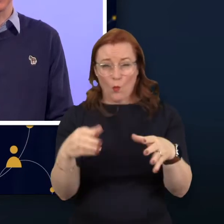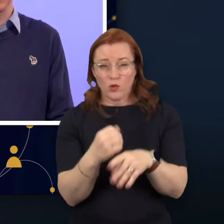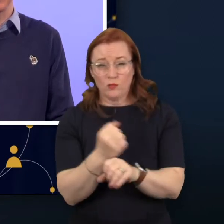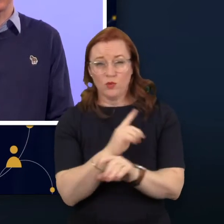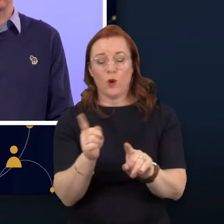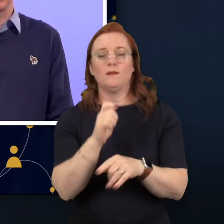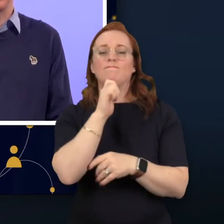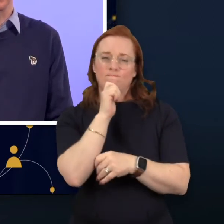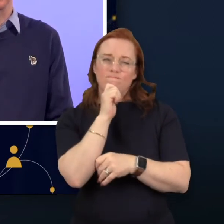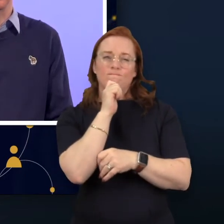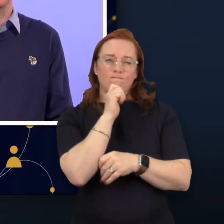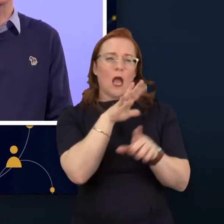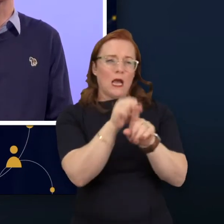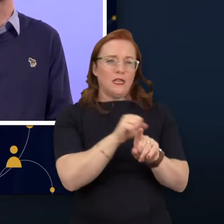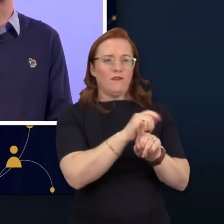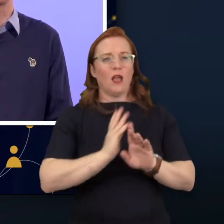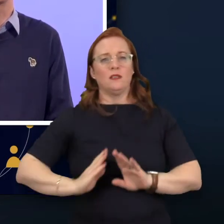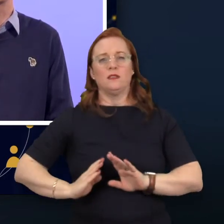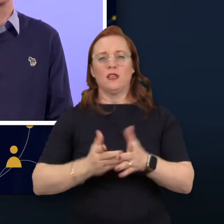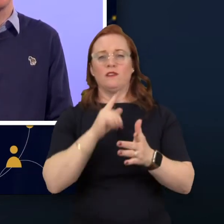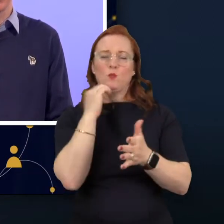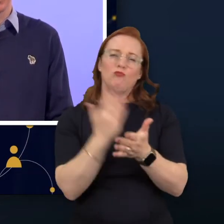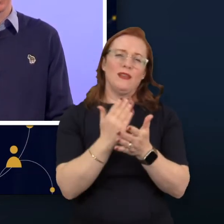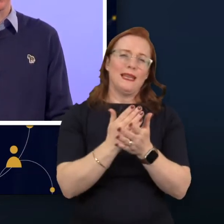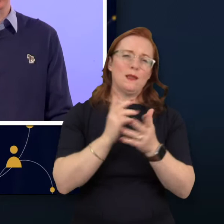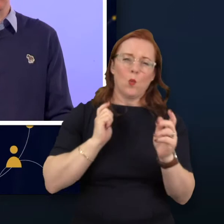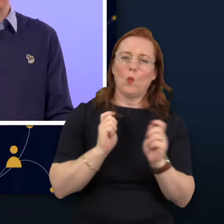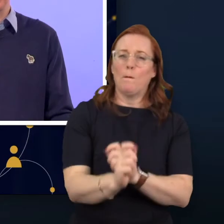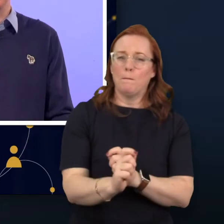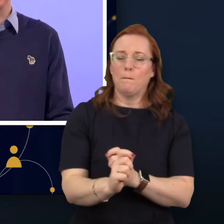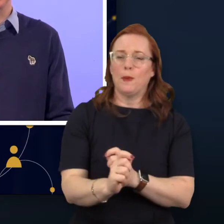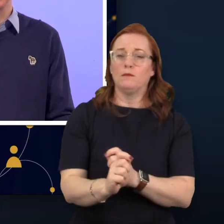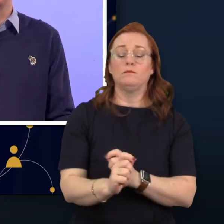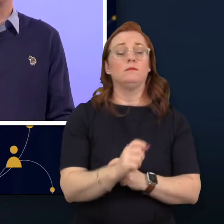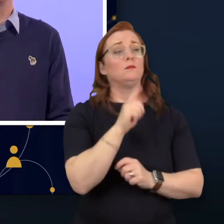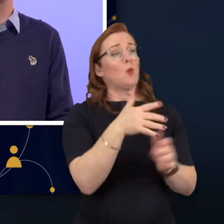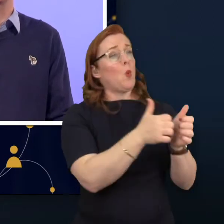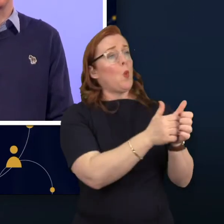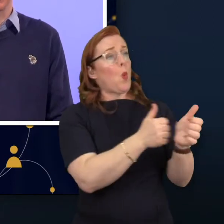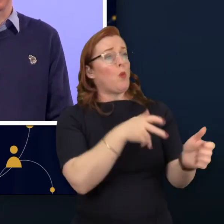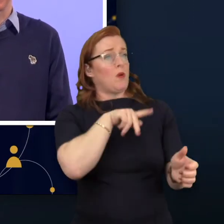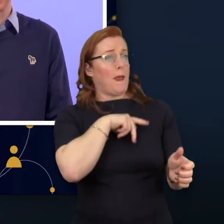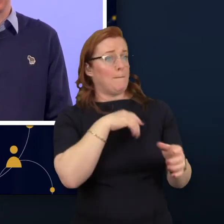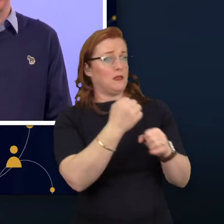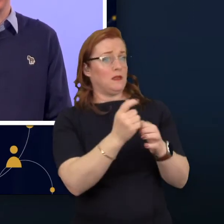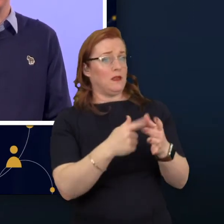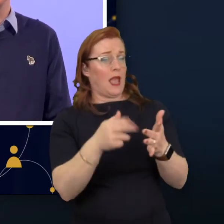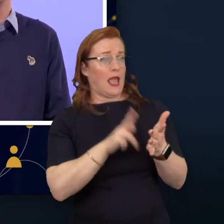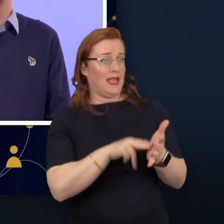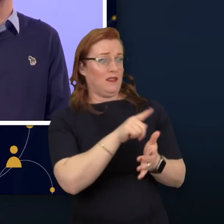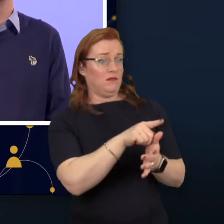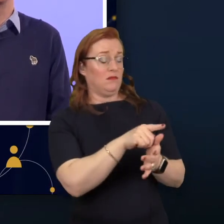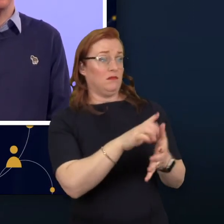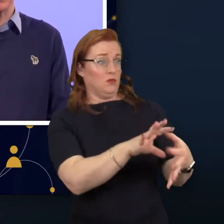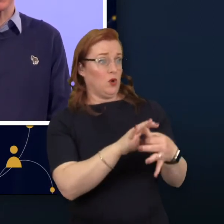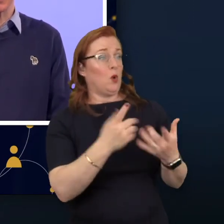services that would really make a difference. As corporate members, we will be thrilled to help you